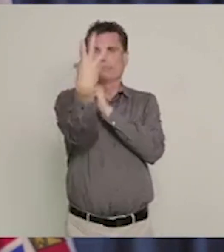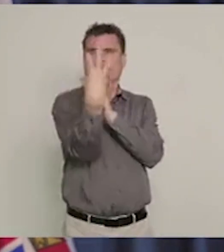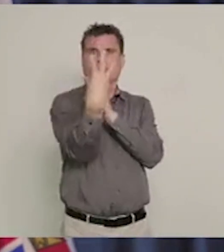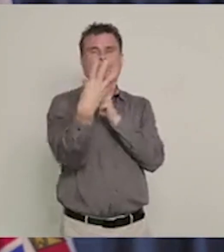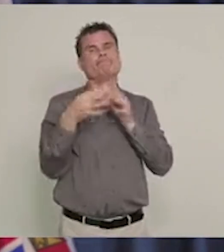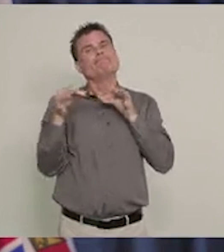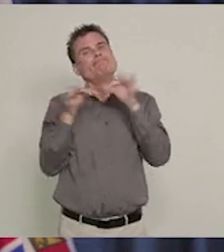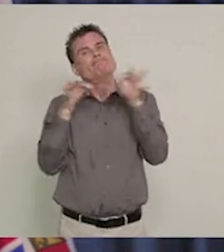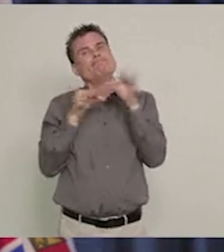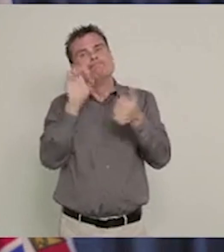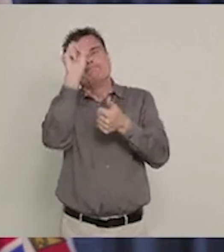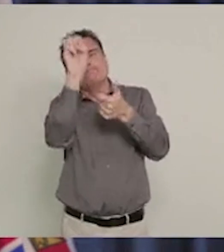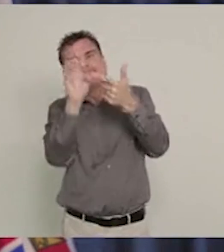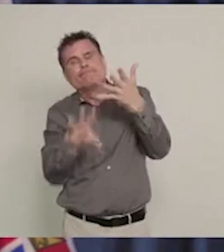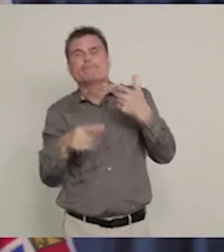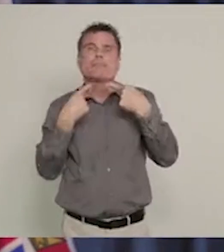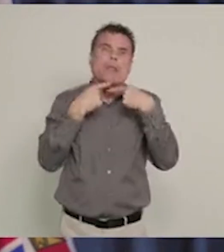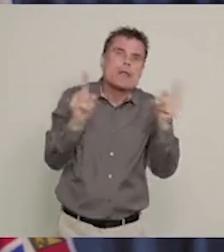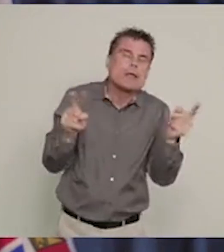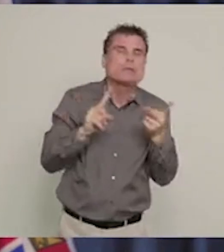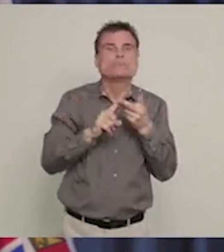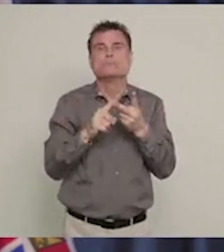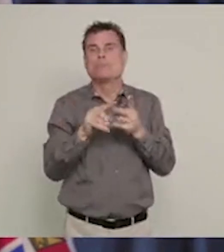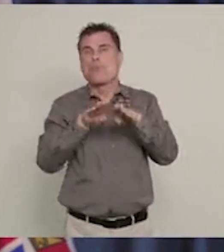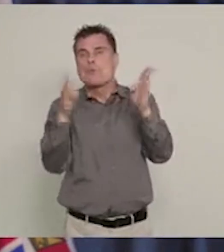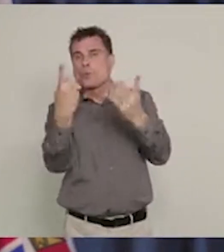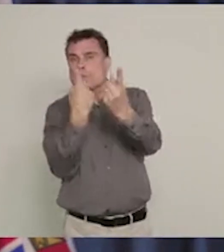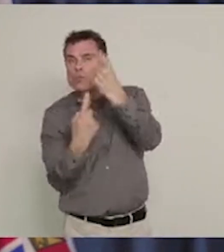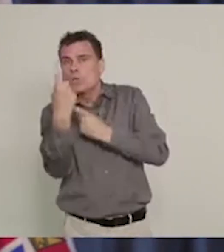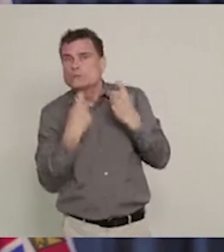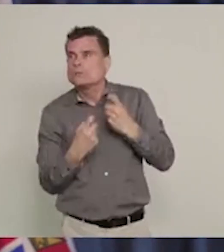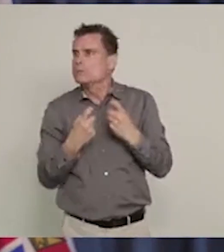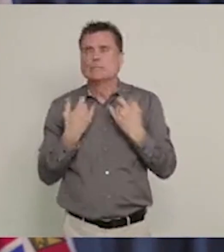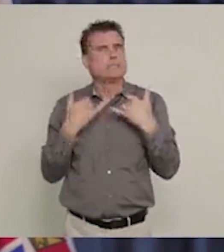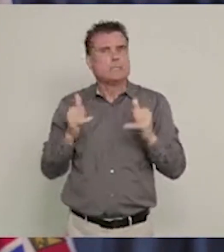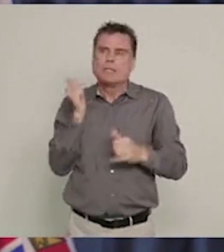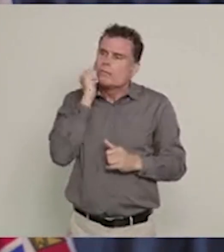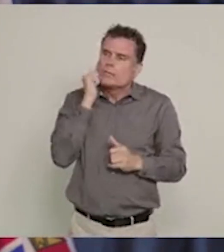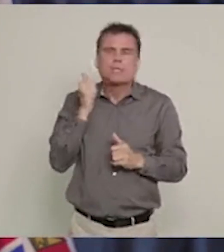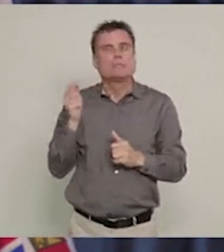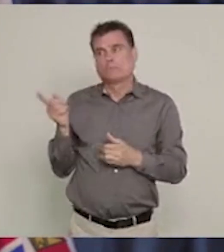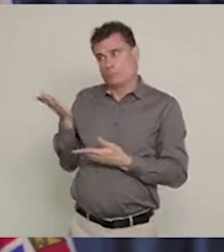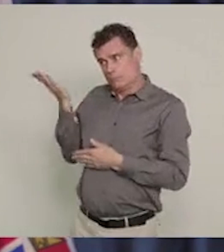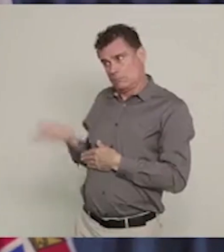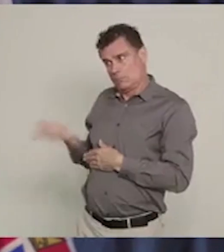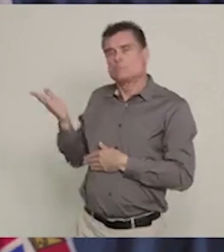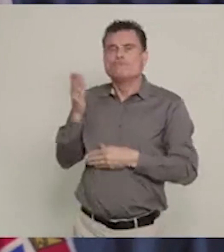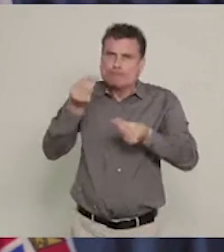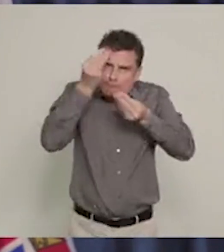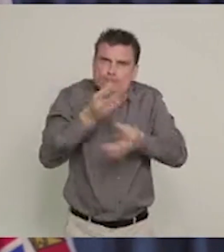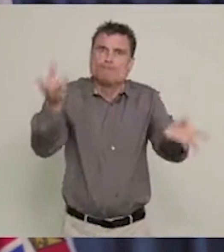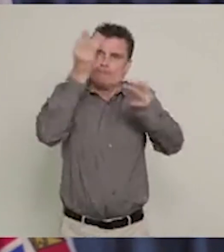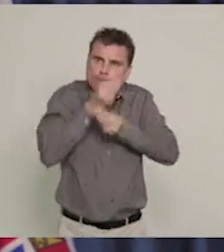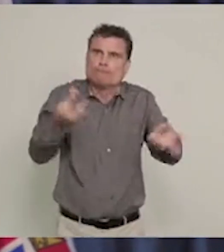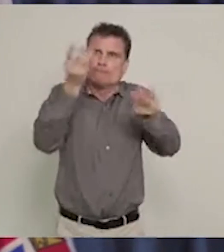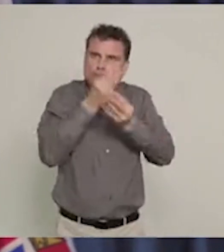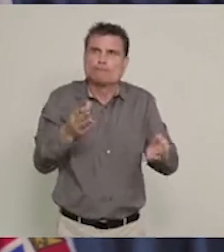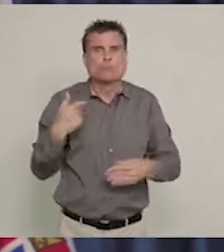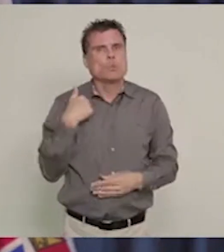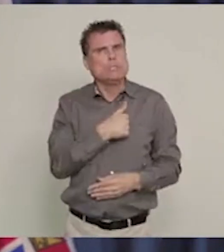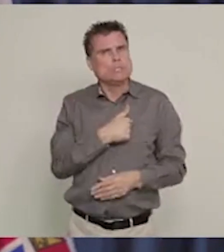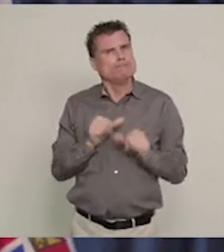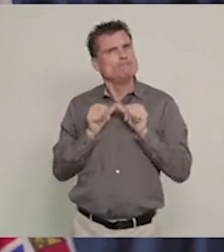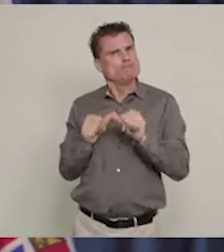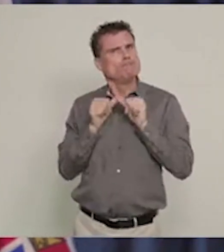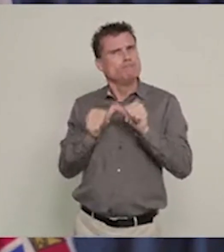We are doing everything we can to have up-to-date information in the public domain as quickly as possible. And we will continue to do that. And if there are